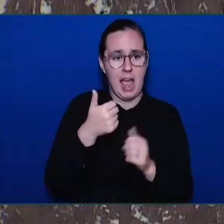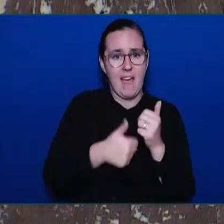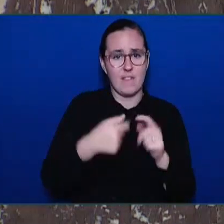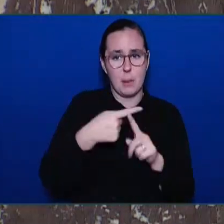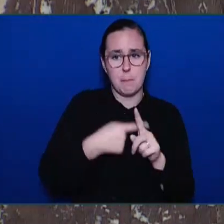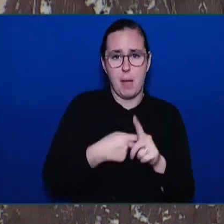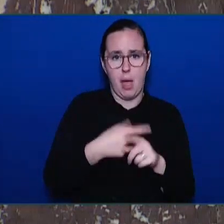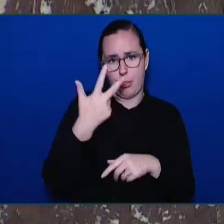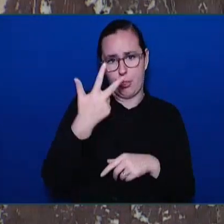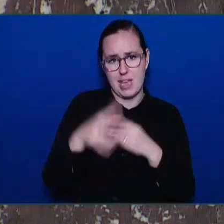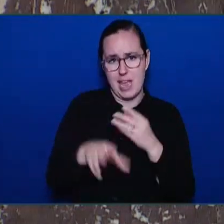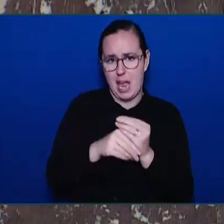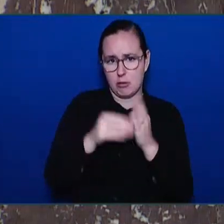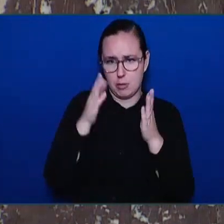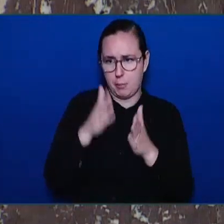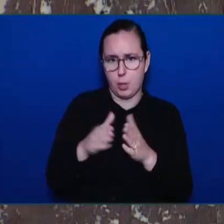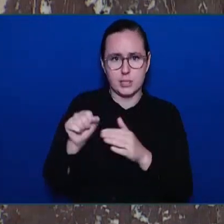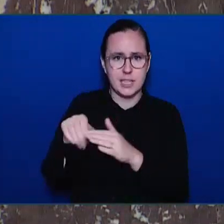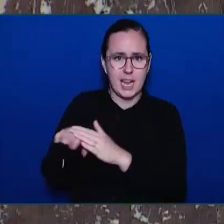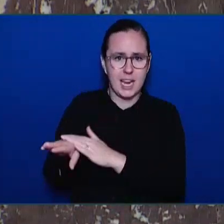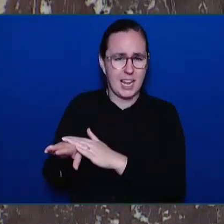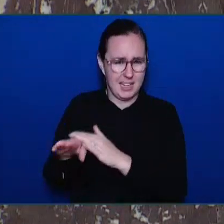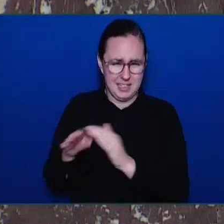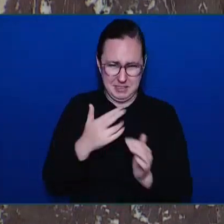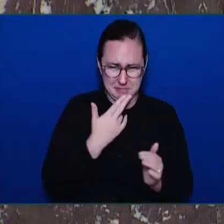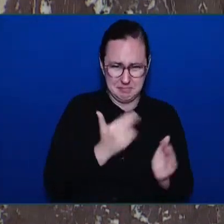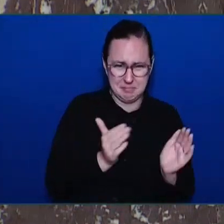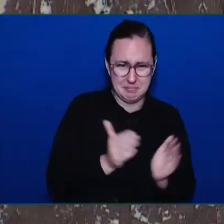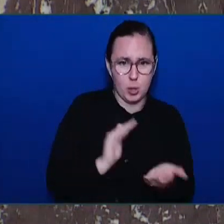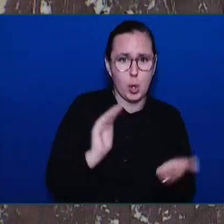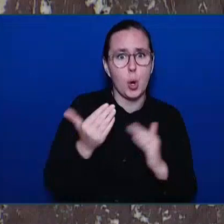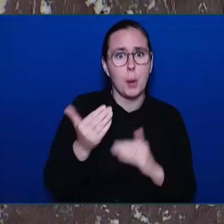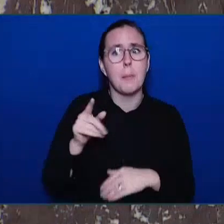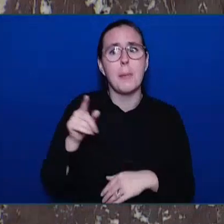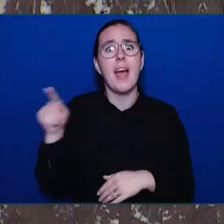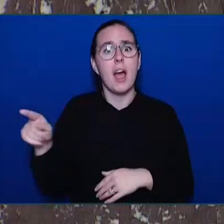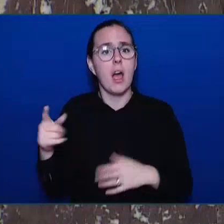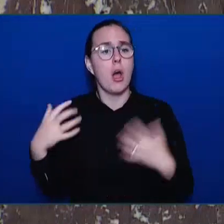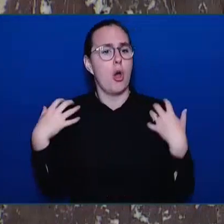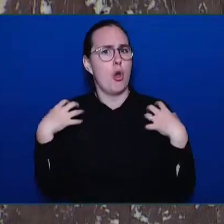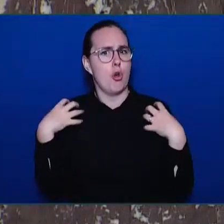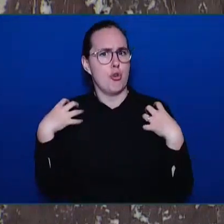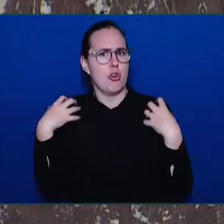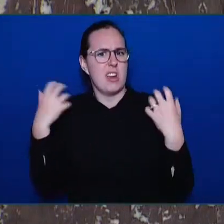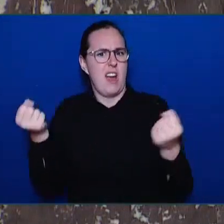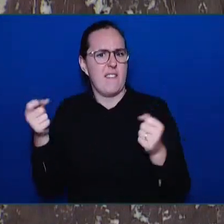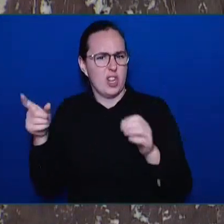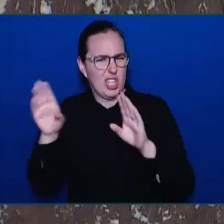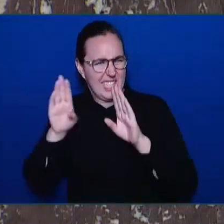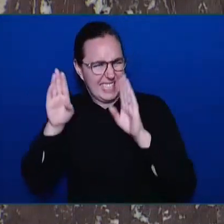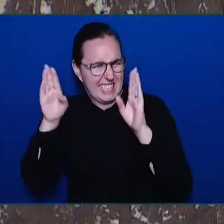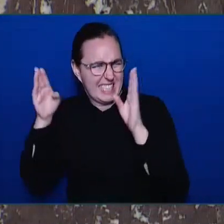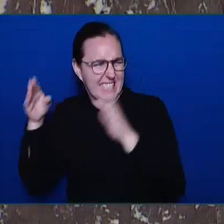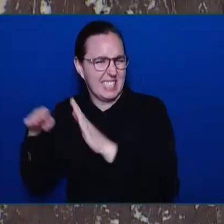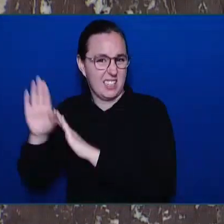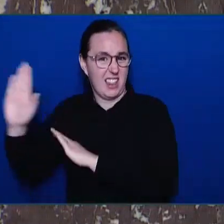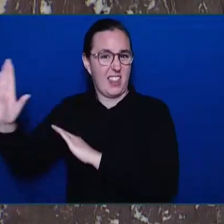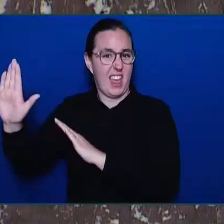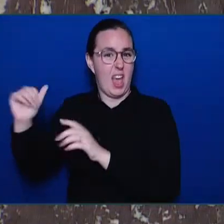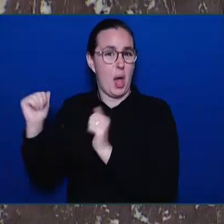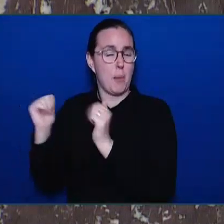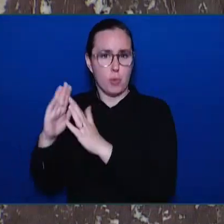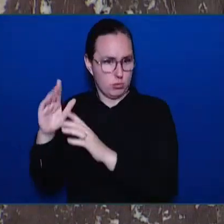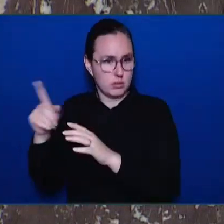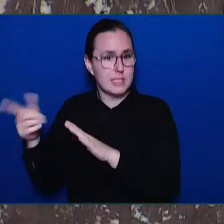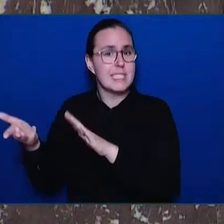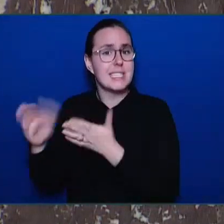implemented a recovery-oriented system of care and drastically reduced the number of deaths based on the same report that this NDP